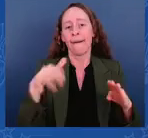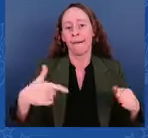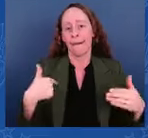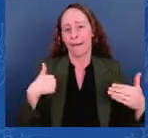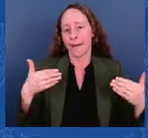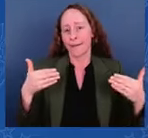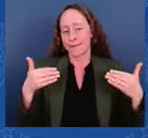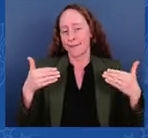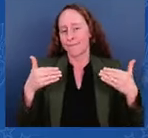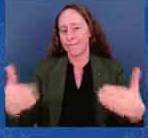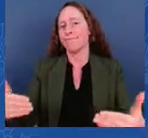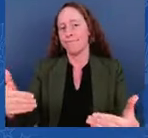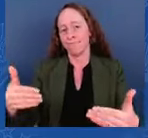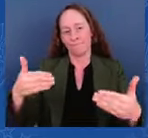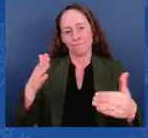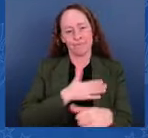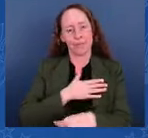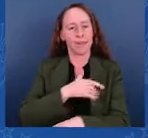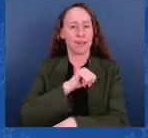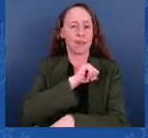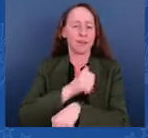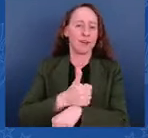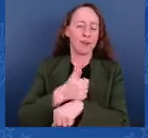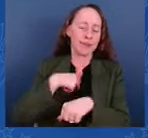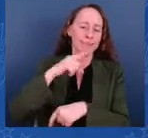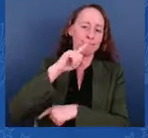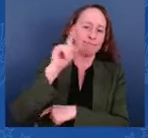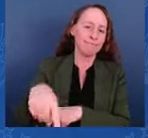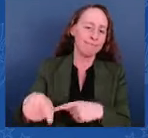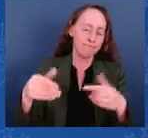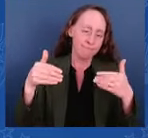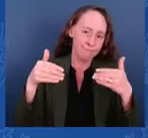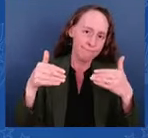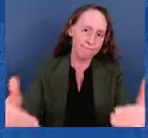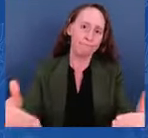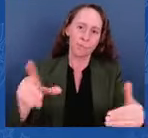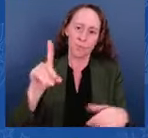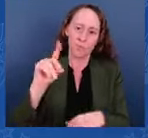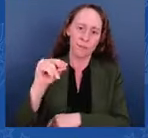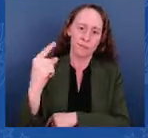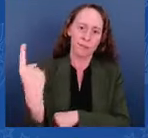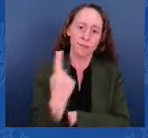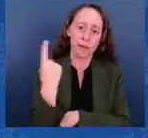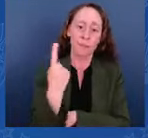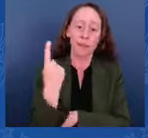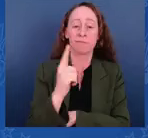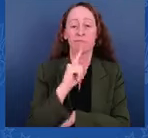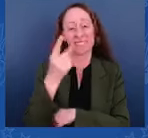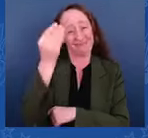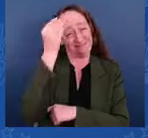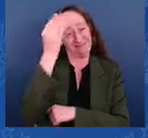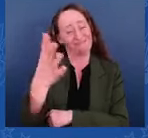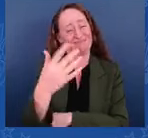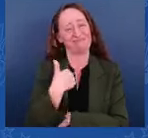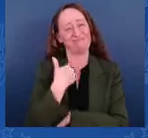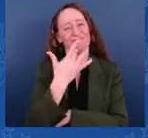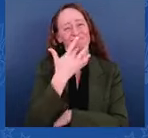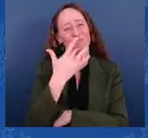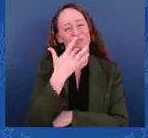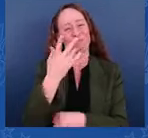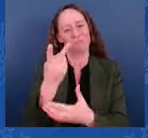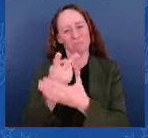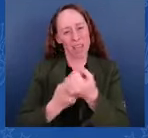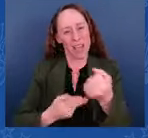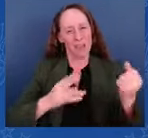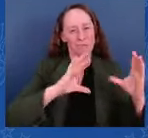address the border. Frankly, I would have preferred to address this issue through bipartisan legislation because that's the only